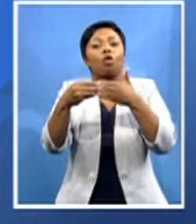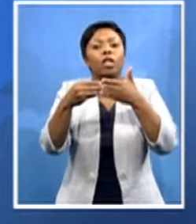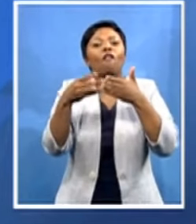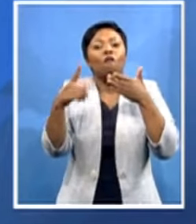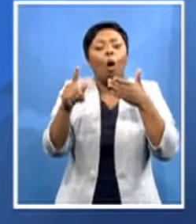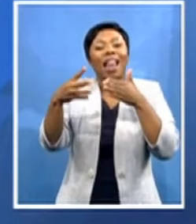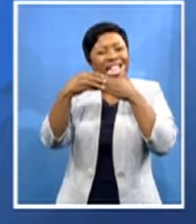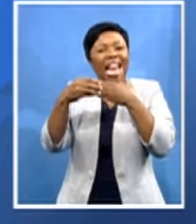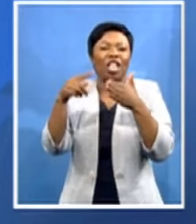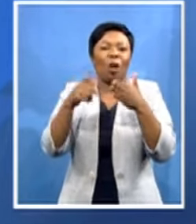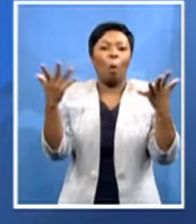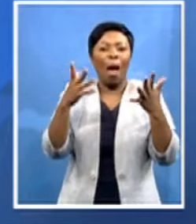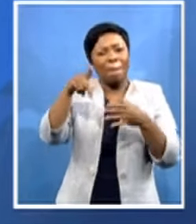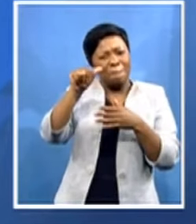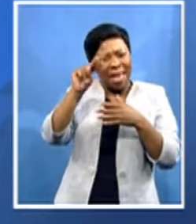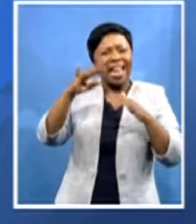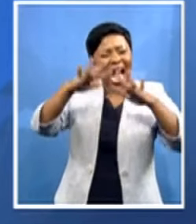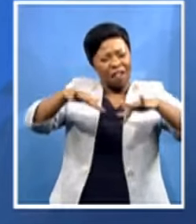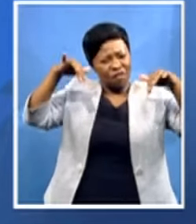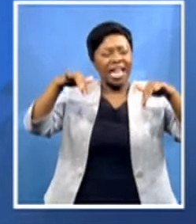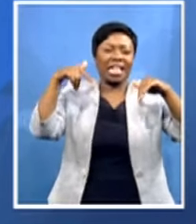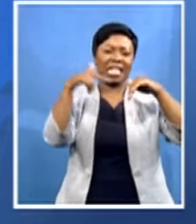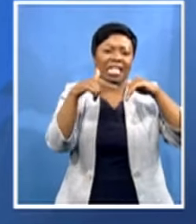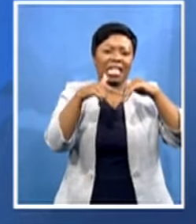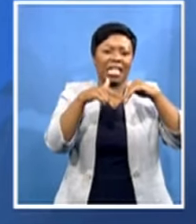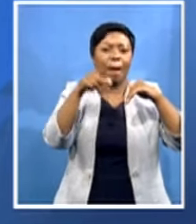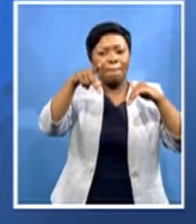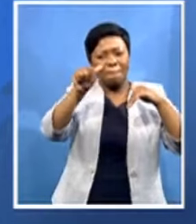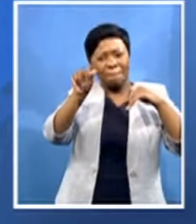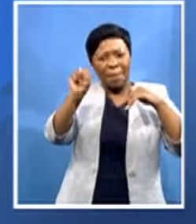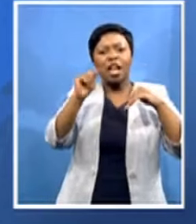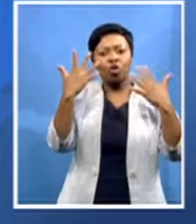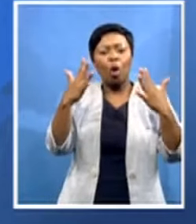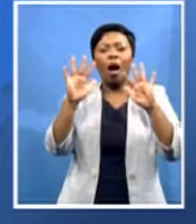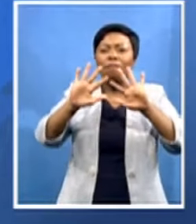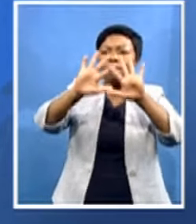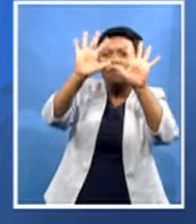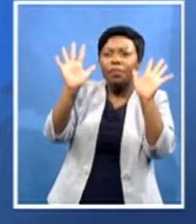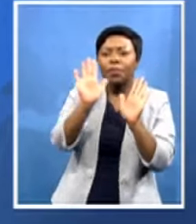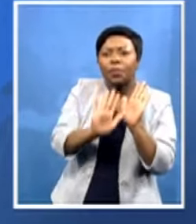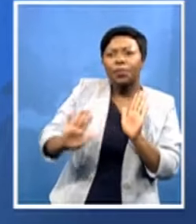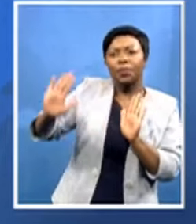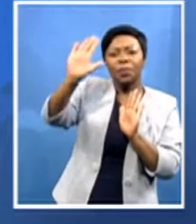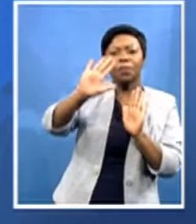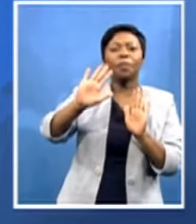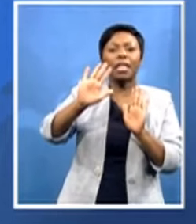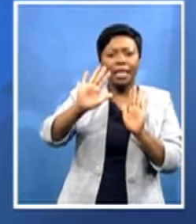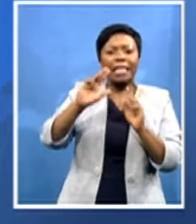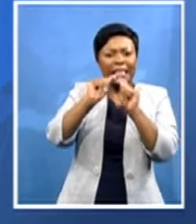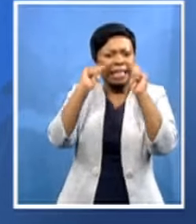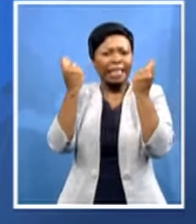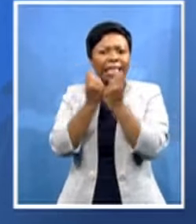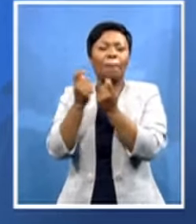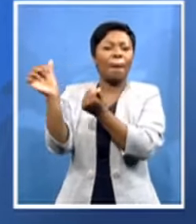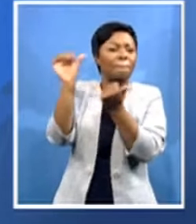responses just across the continent the teams that are out are falling back to the command center